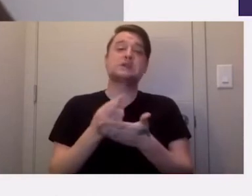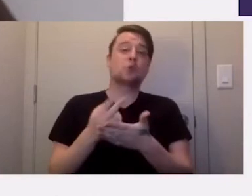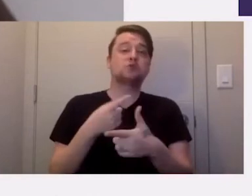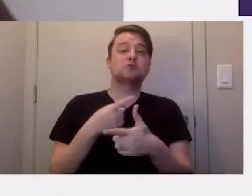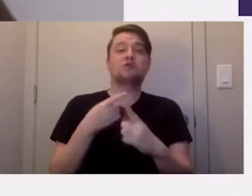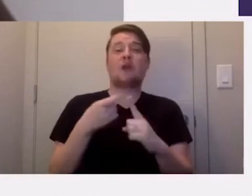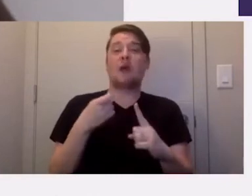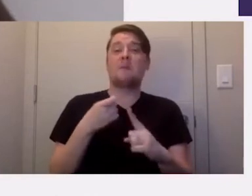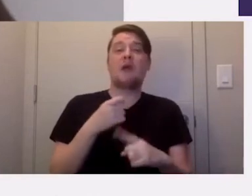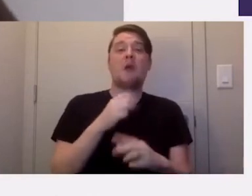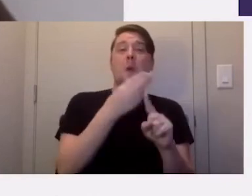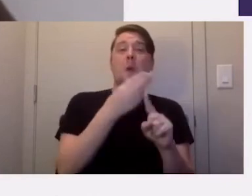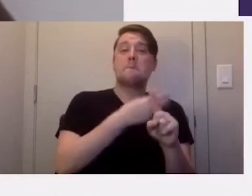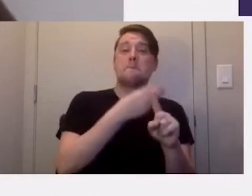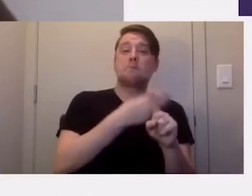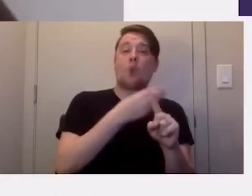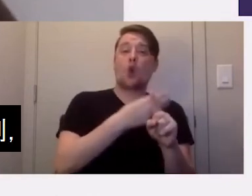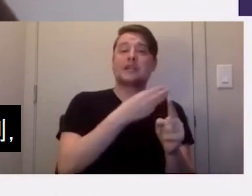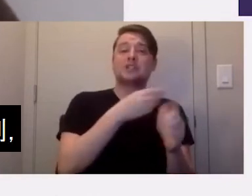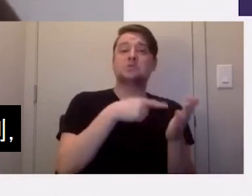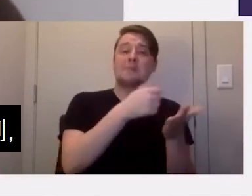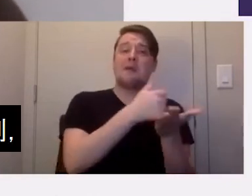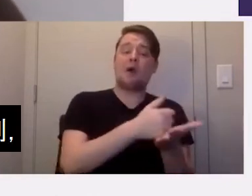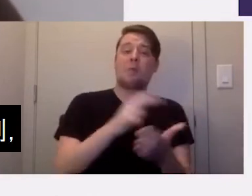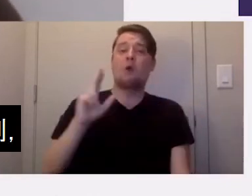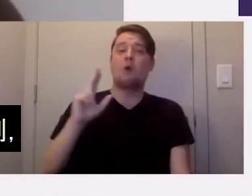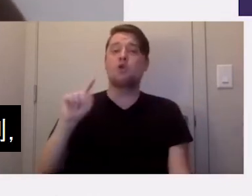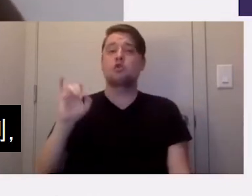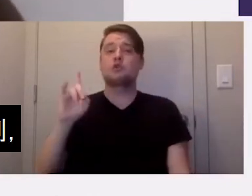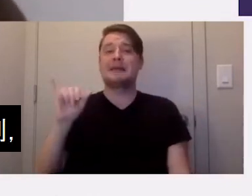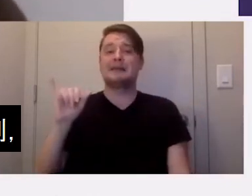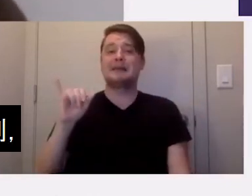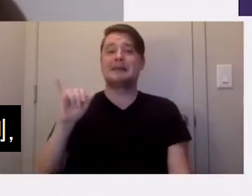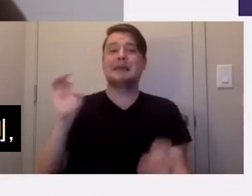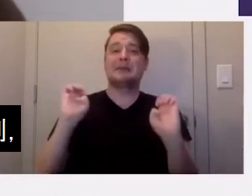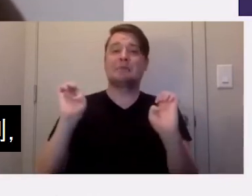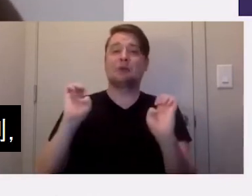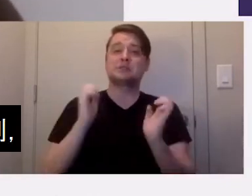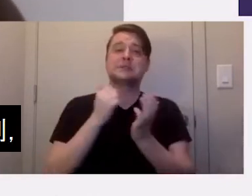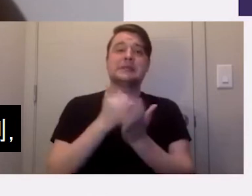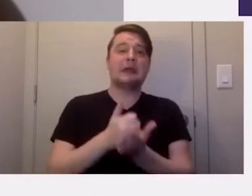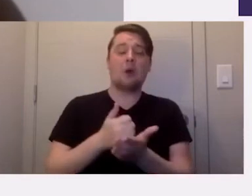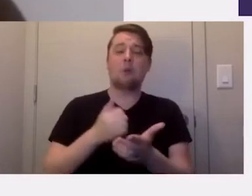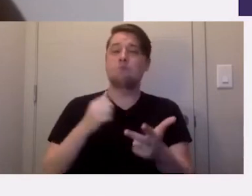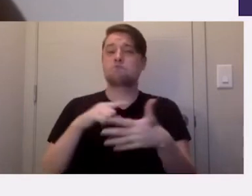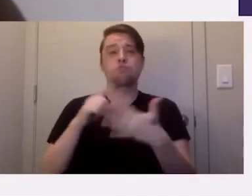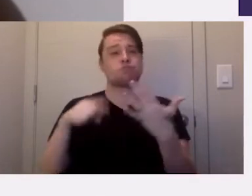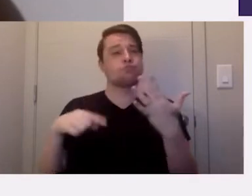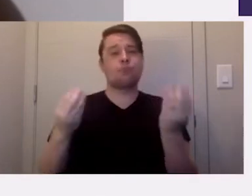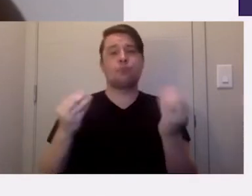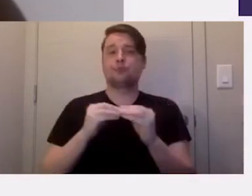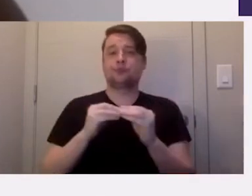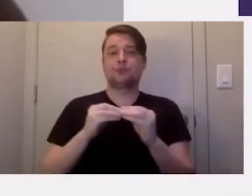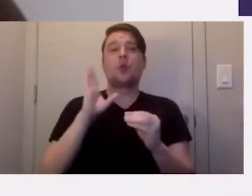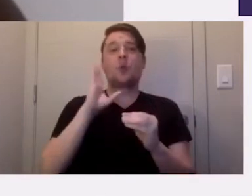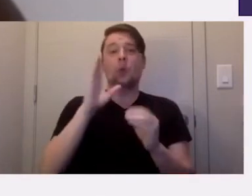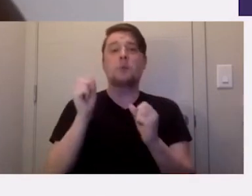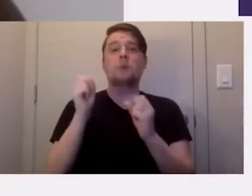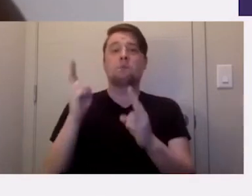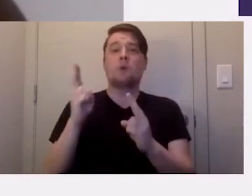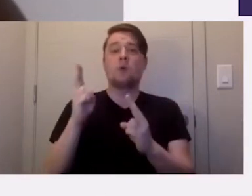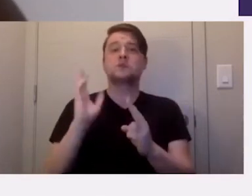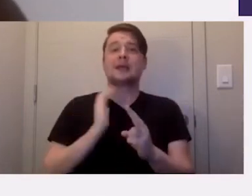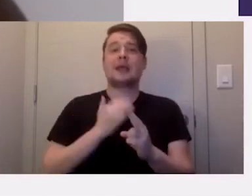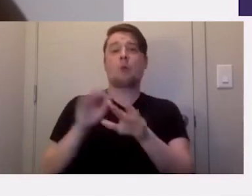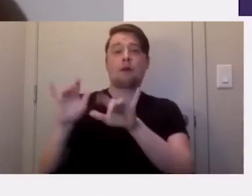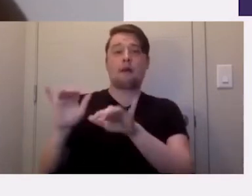mortgage payment help to utility payment, emergency assistance programs, and much more. We'll be posting that link in our